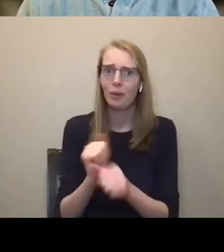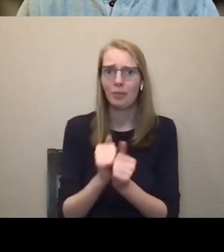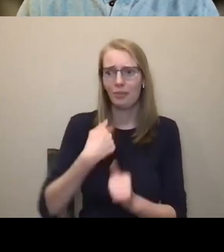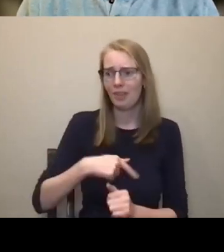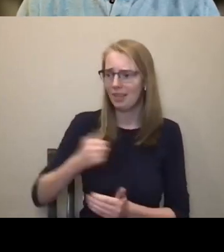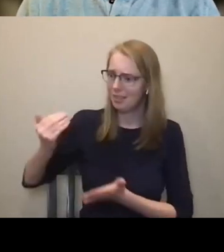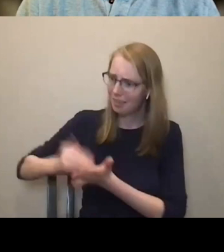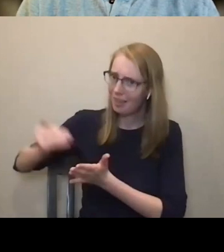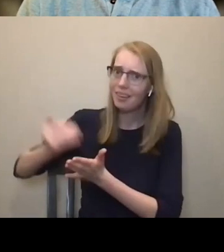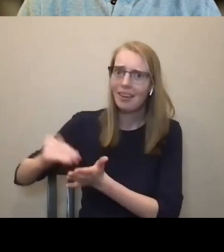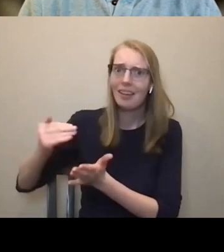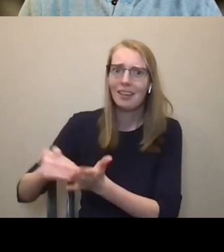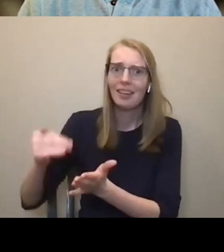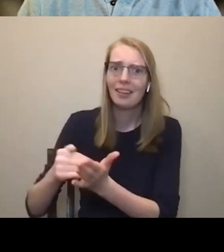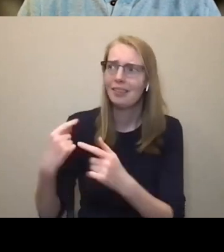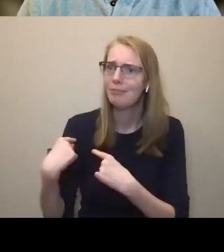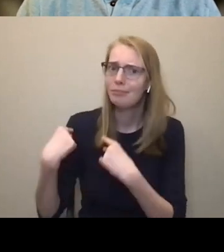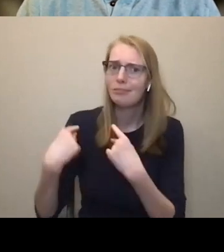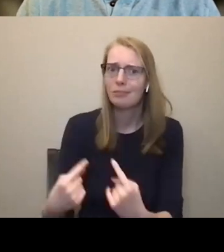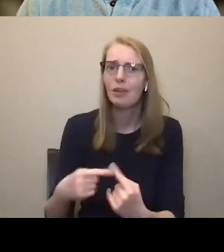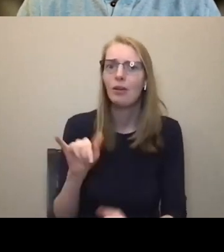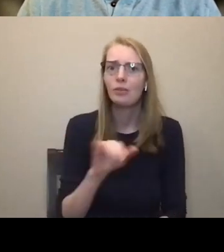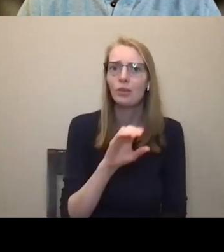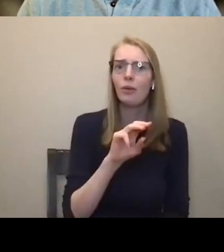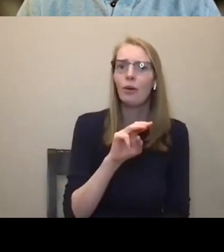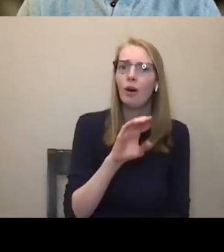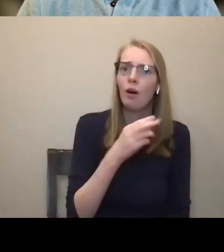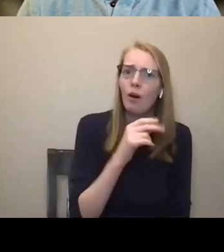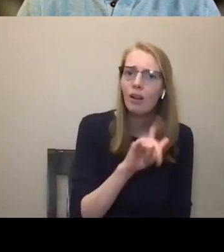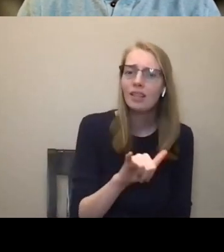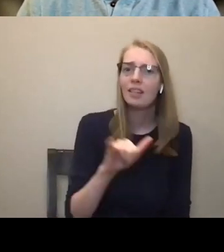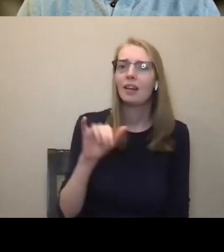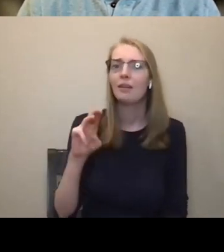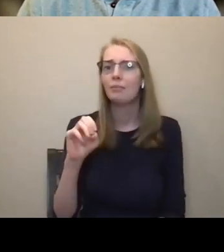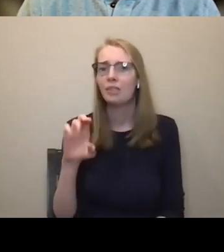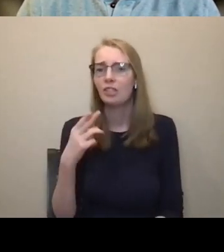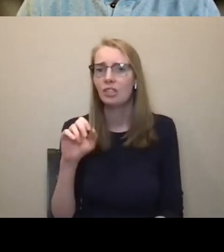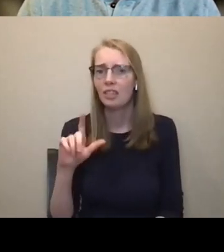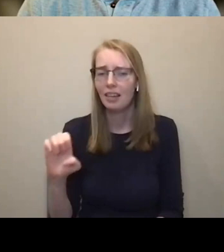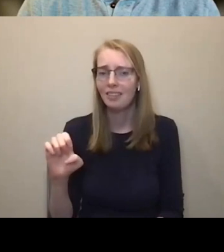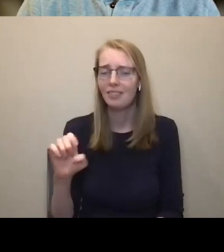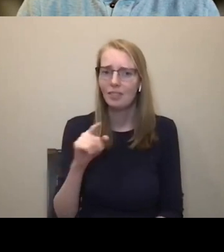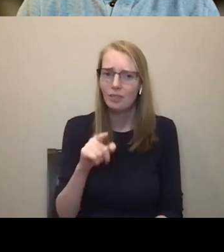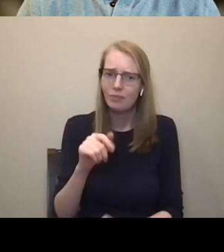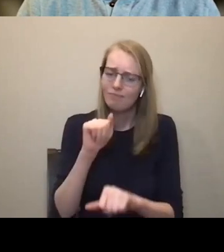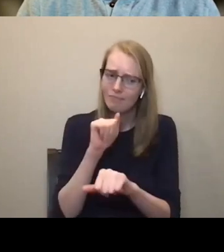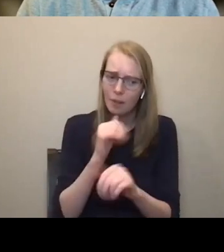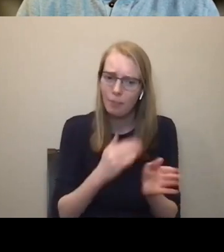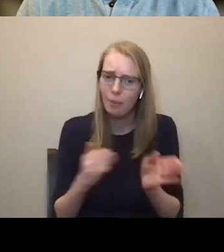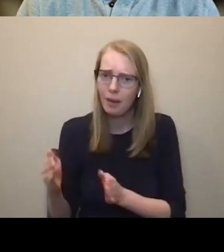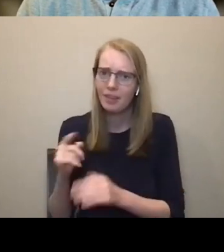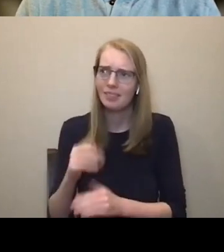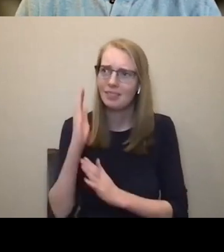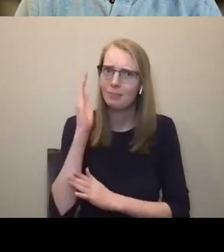we've spent together and Holly and Michelle, thank you so much for, uh, for bringing this presentation to On Cue Regina.